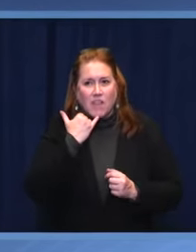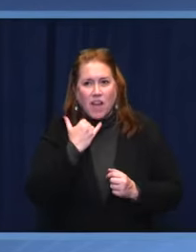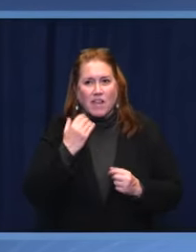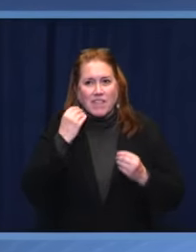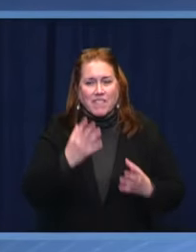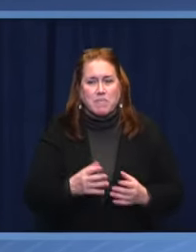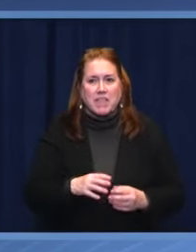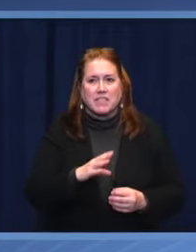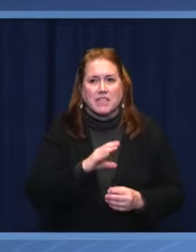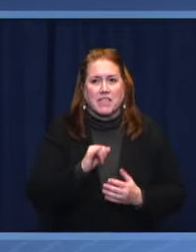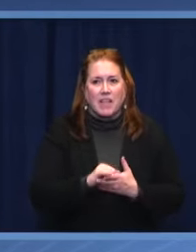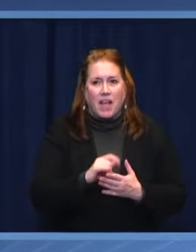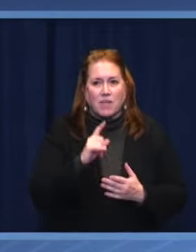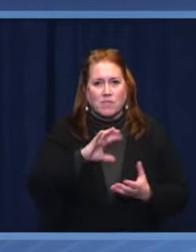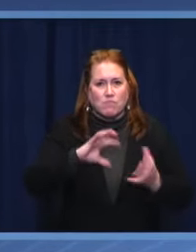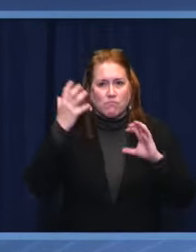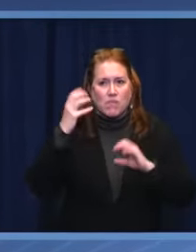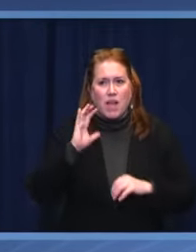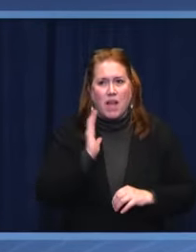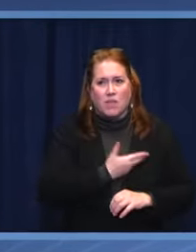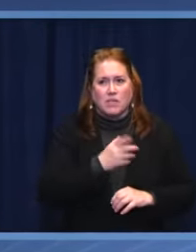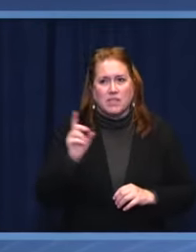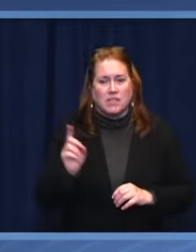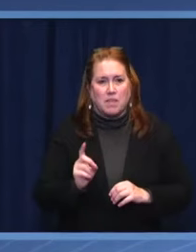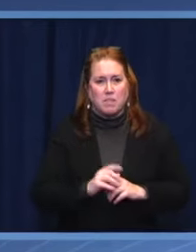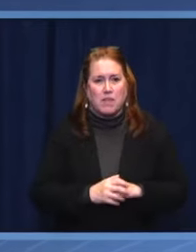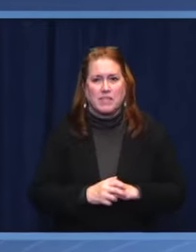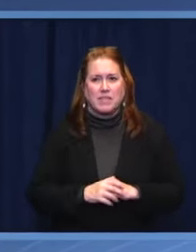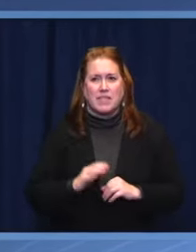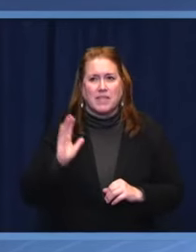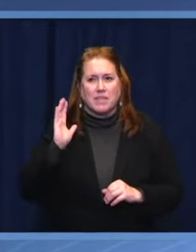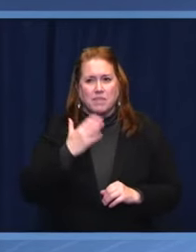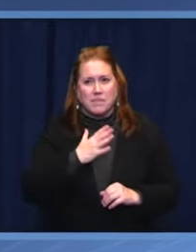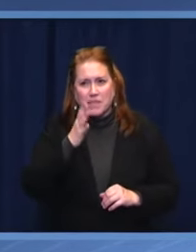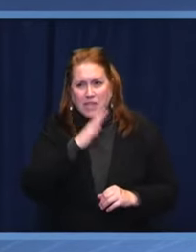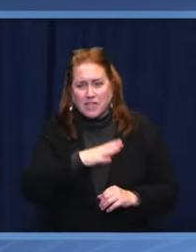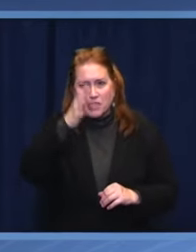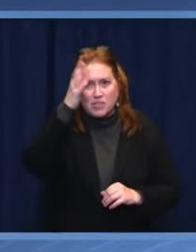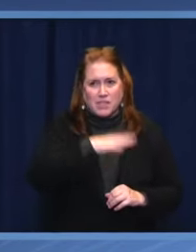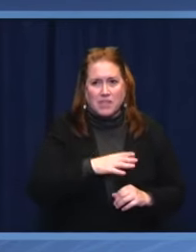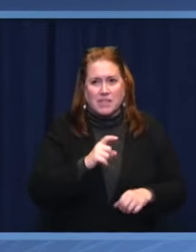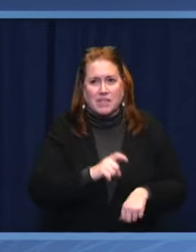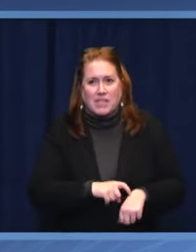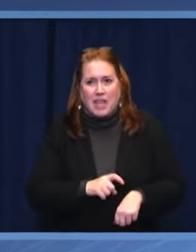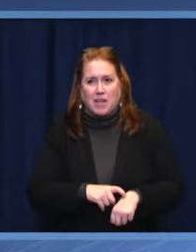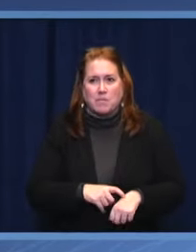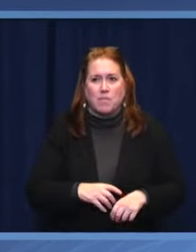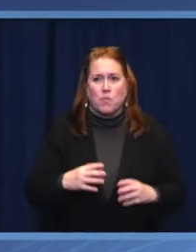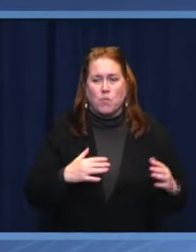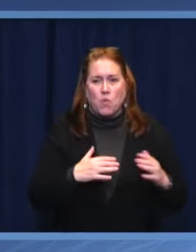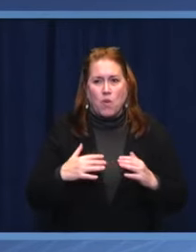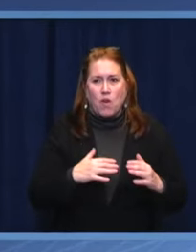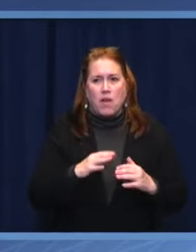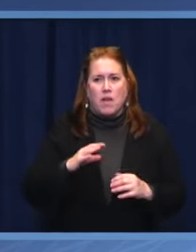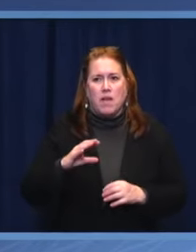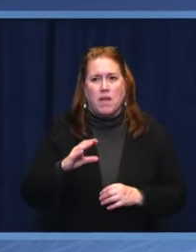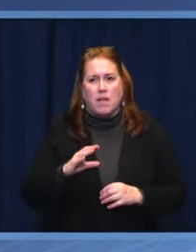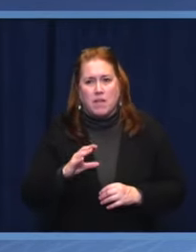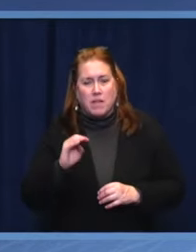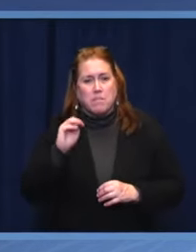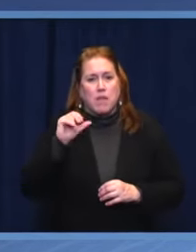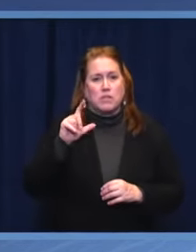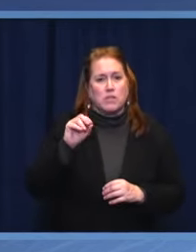destabilize our countries. Ladies and gentlemen, at the time of war, Moldova is a litmus test